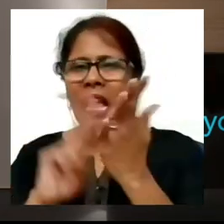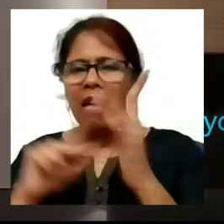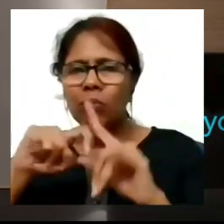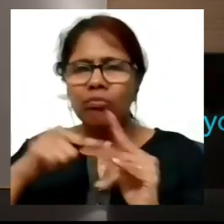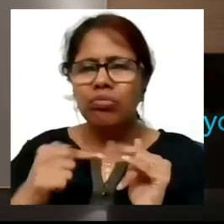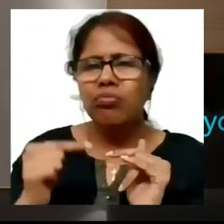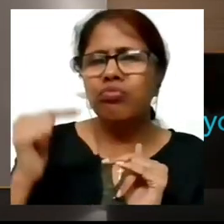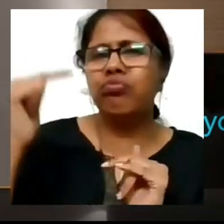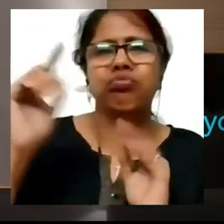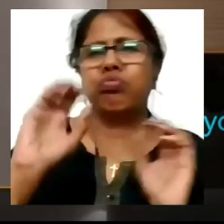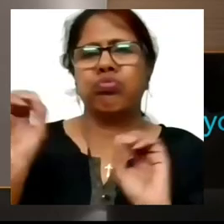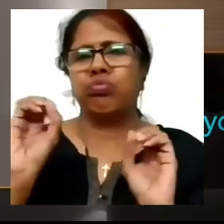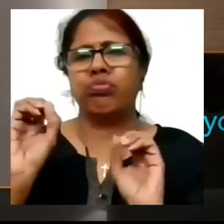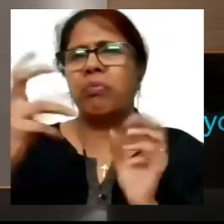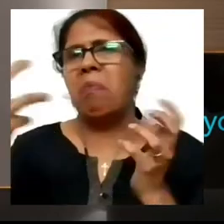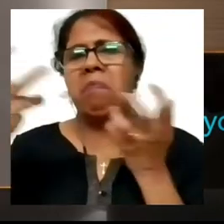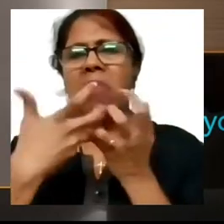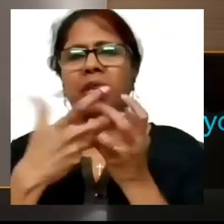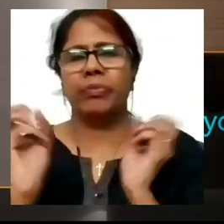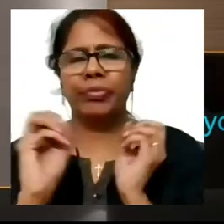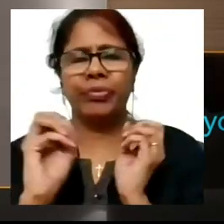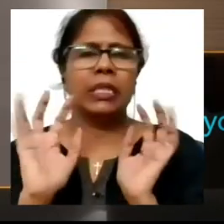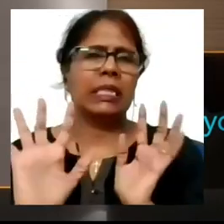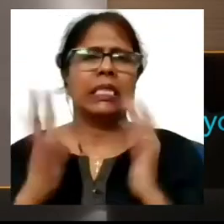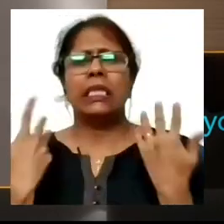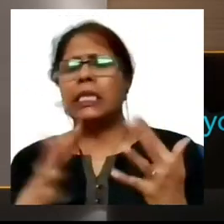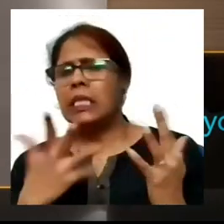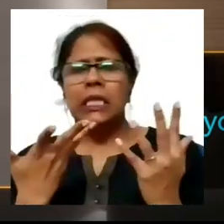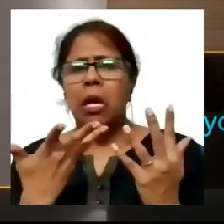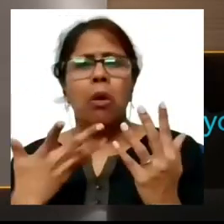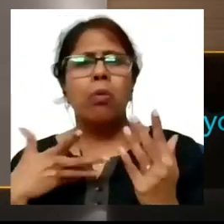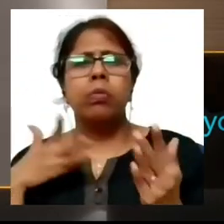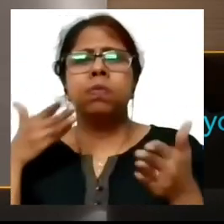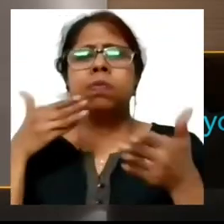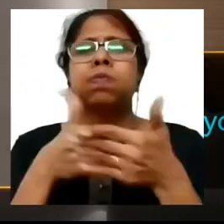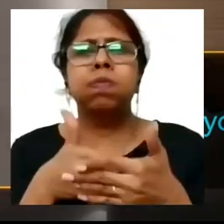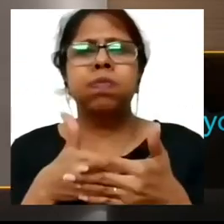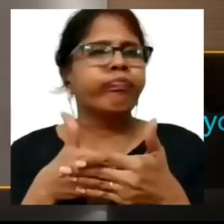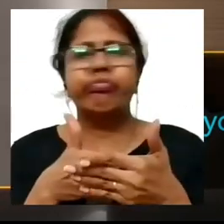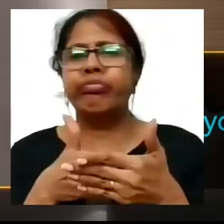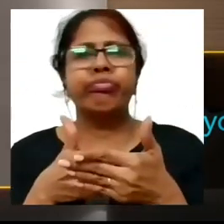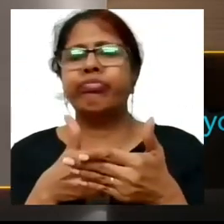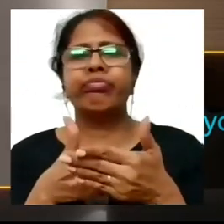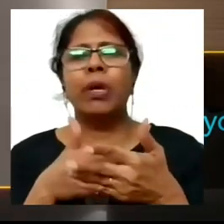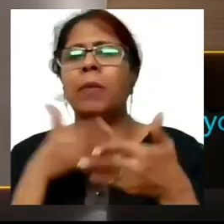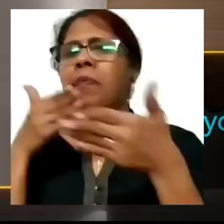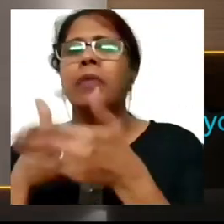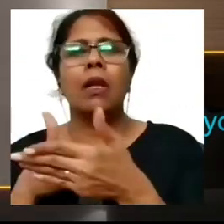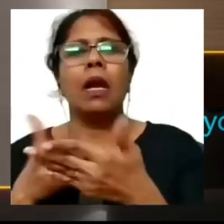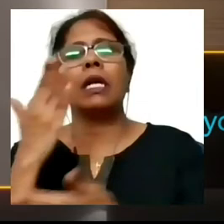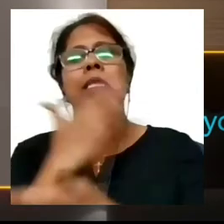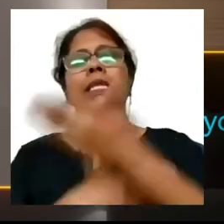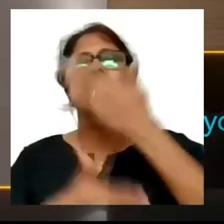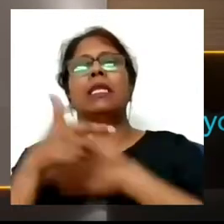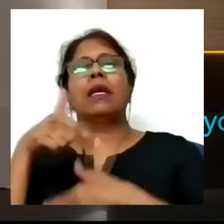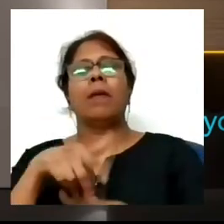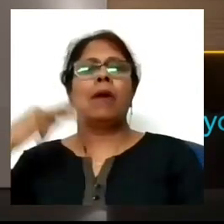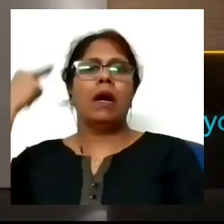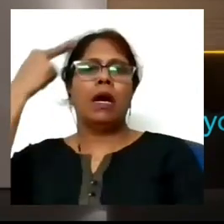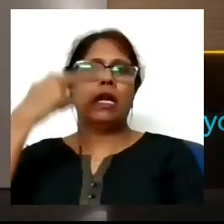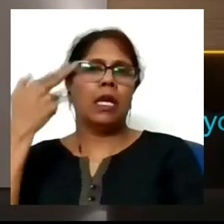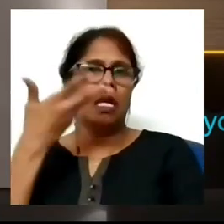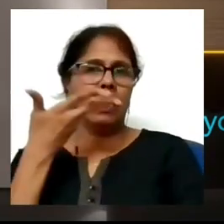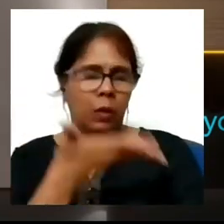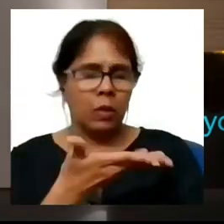after them in the last I could not actually get any of the services this is my disability okay so here is a